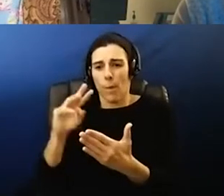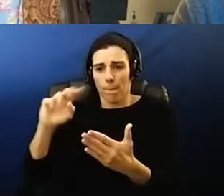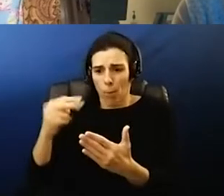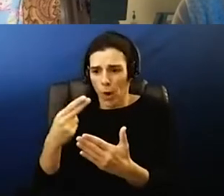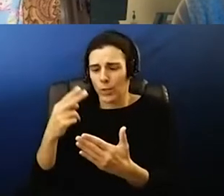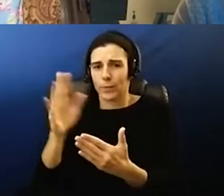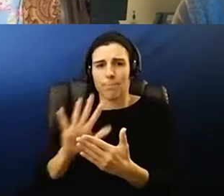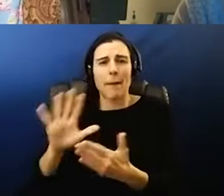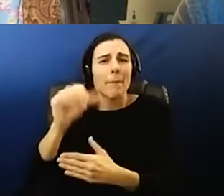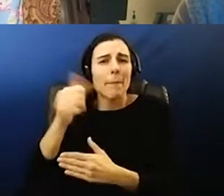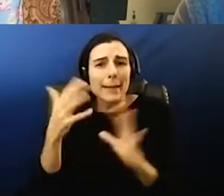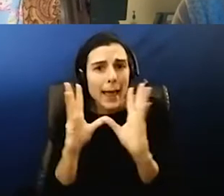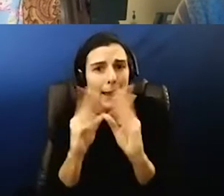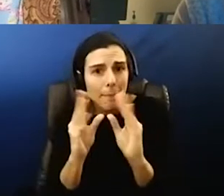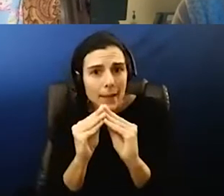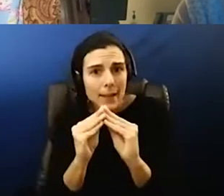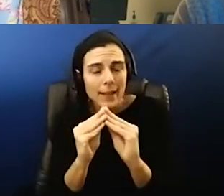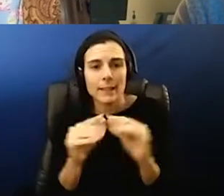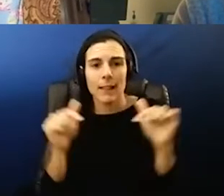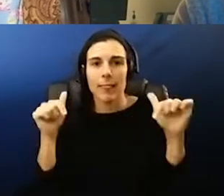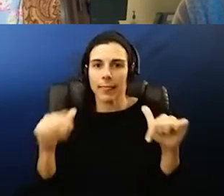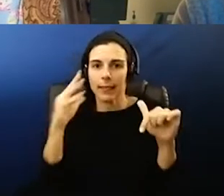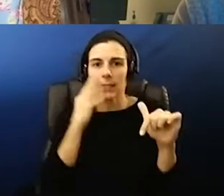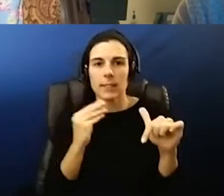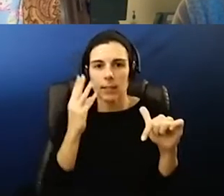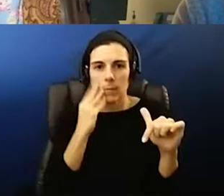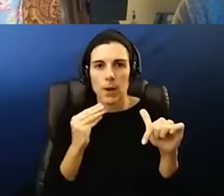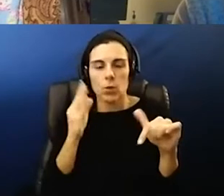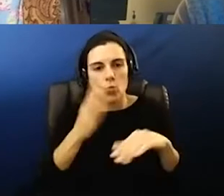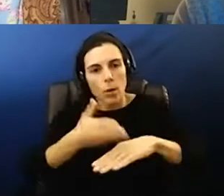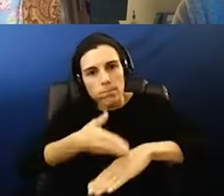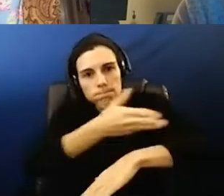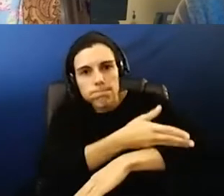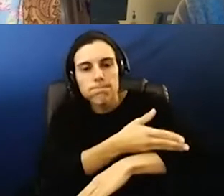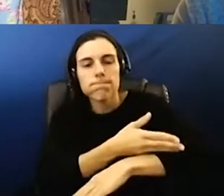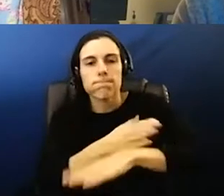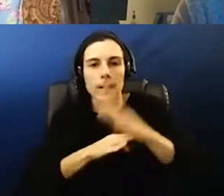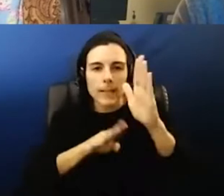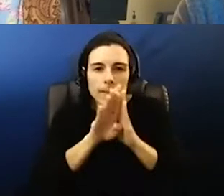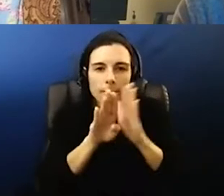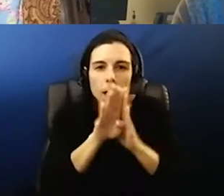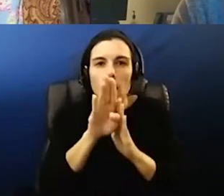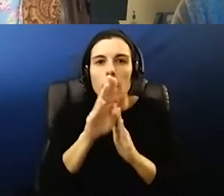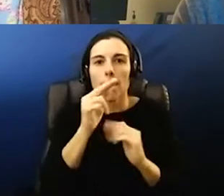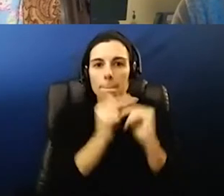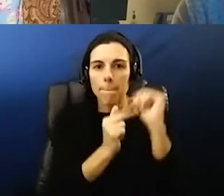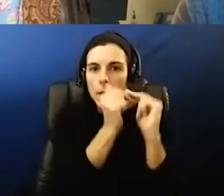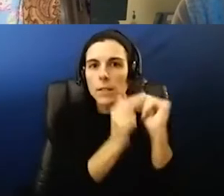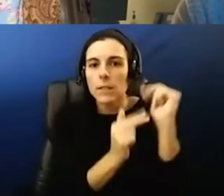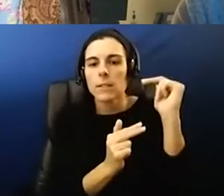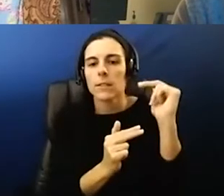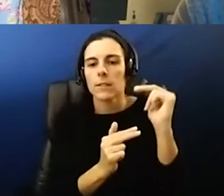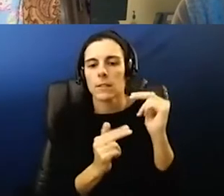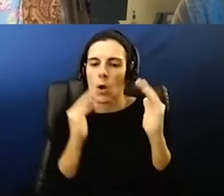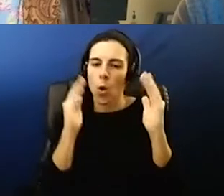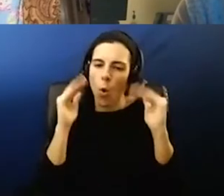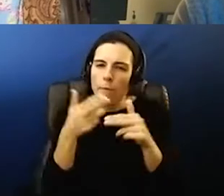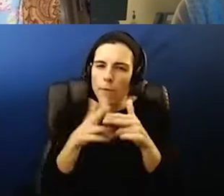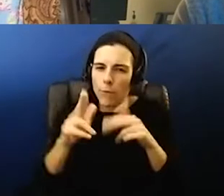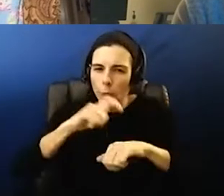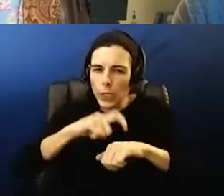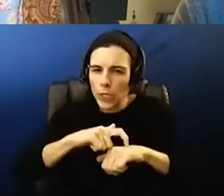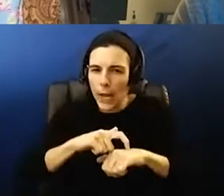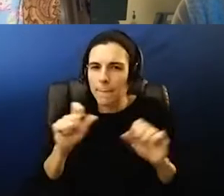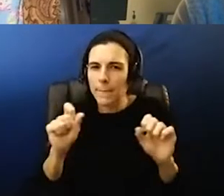kids that we this this is an experience that we will build upon but yeah for hopefully for a very short period of time is it possible